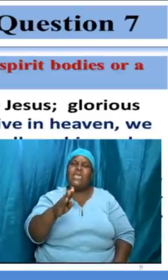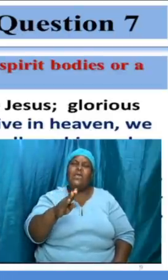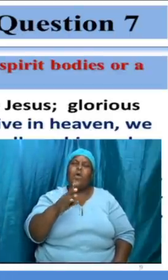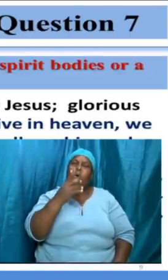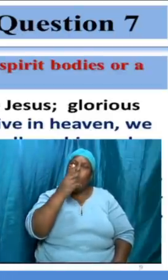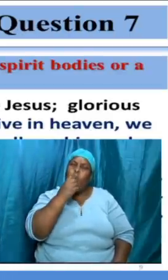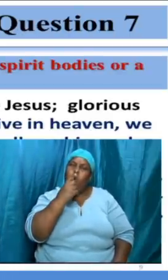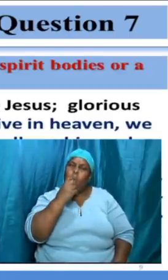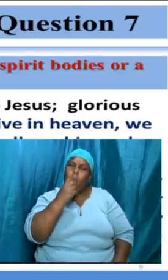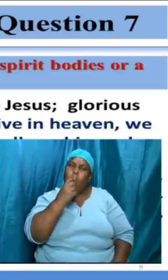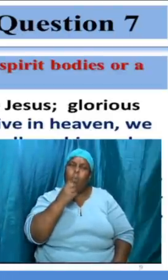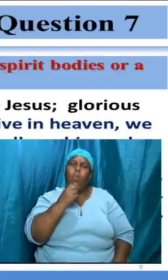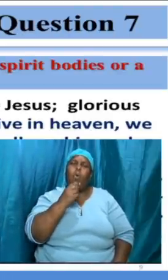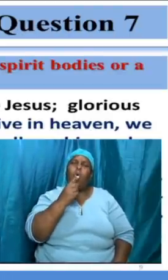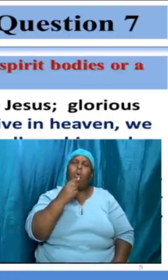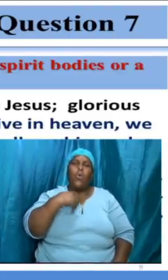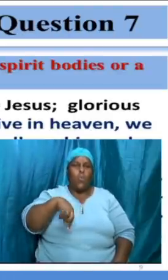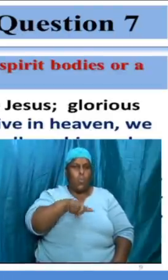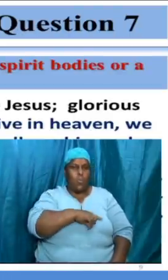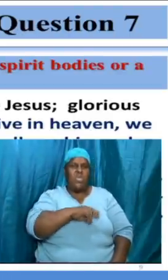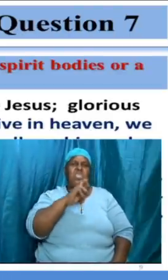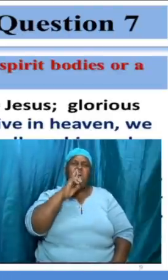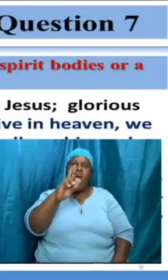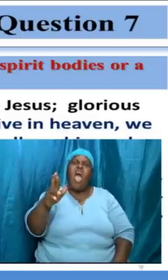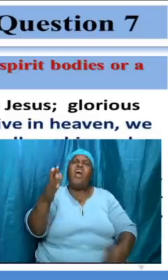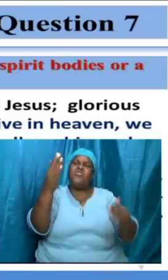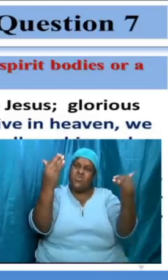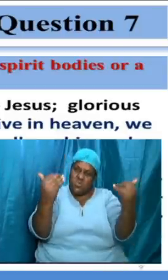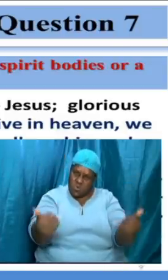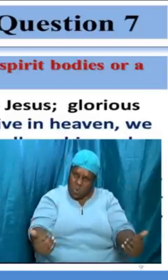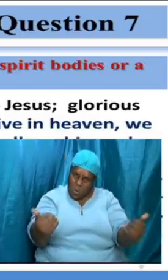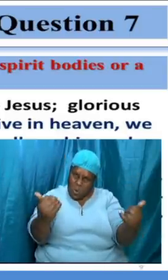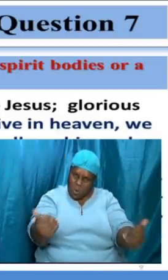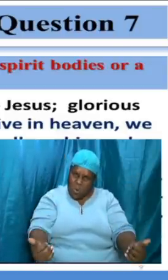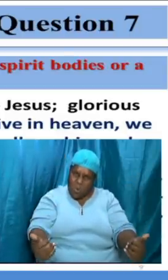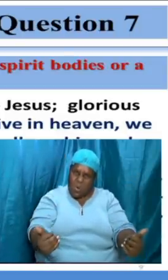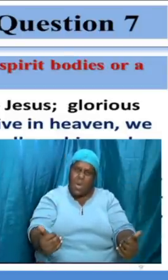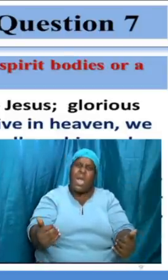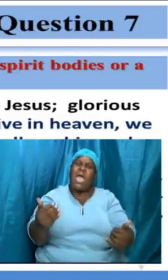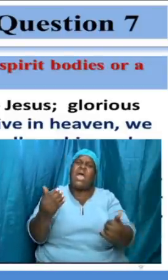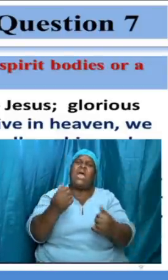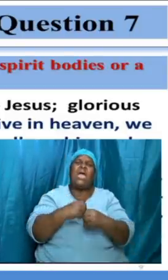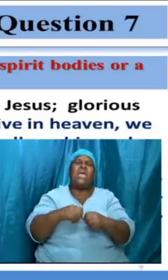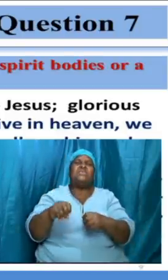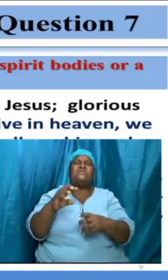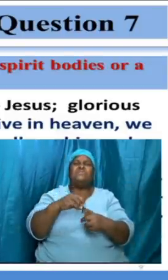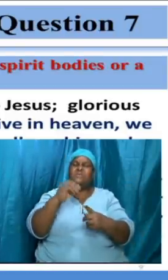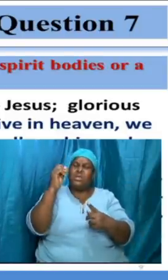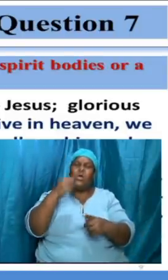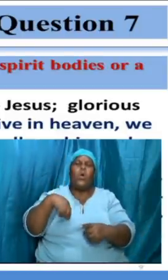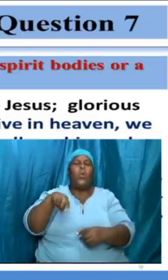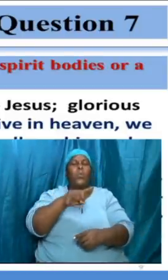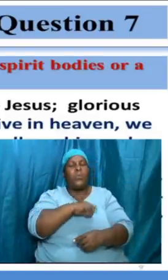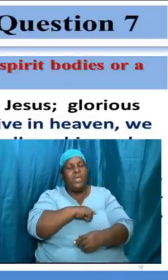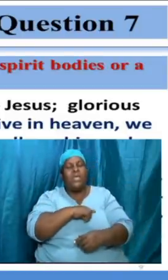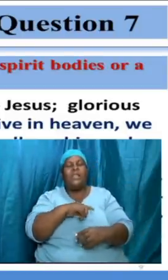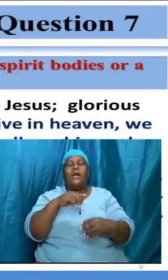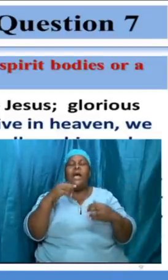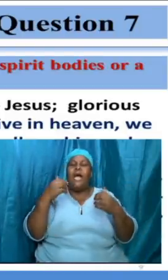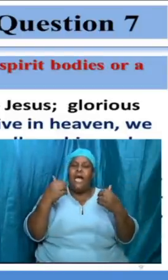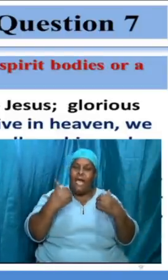are now accept that we will have a glorious body and we will be